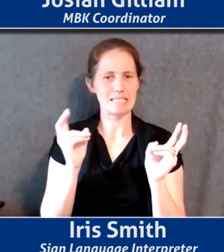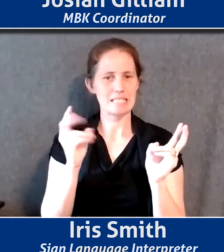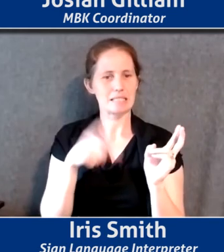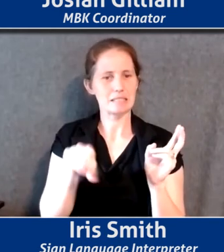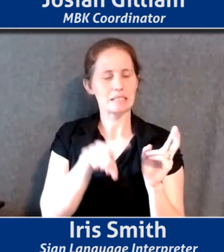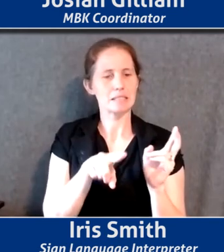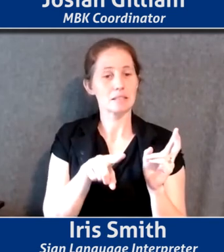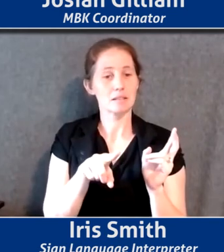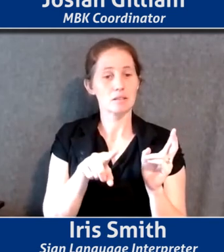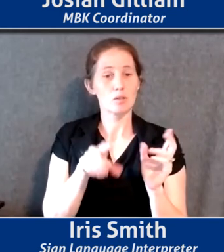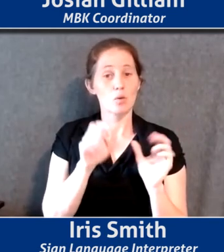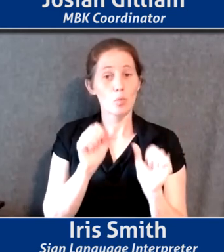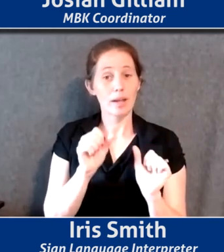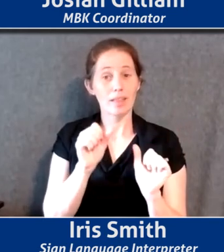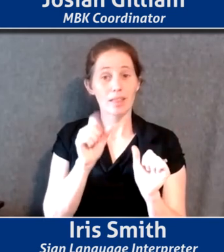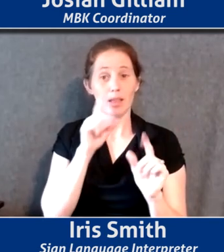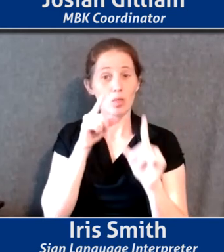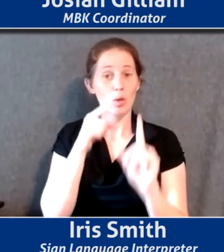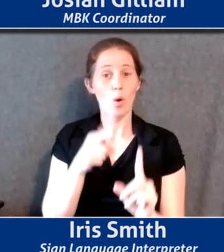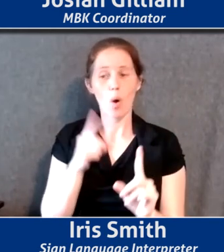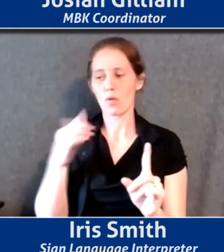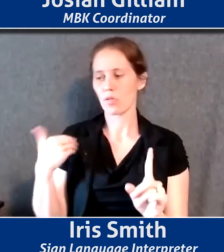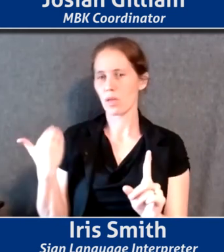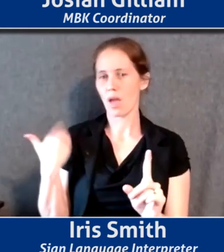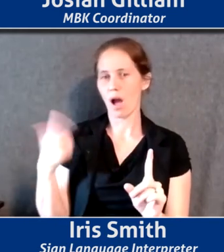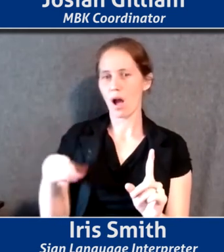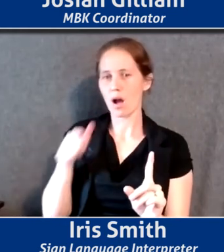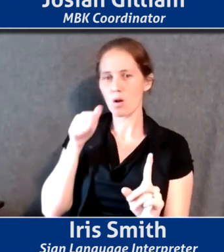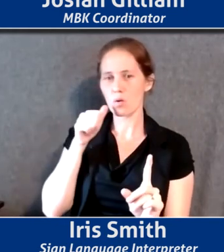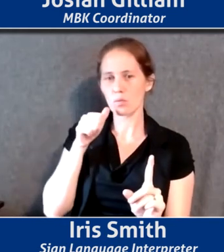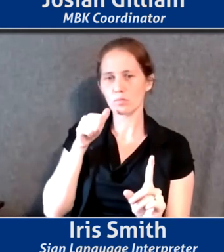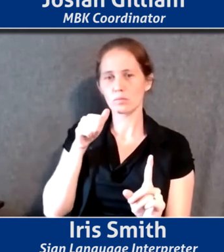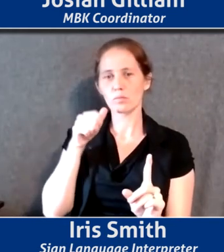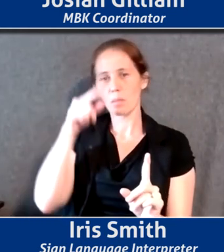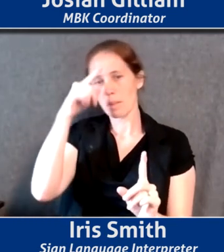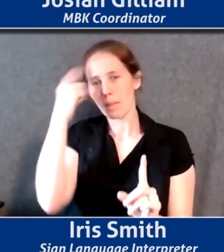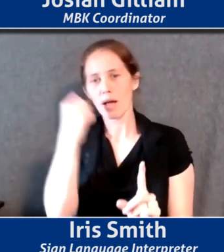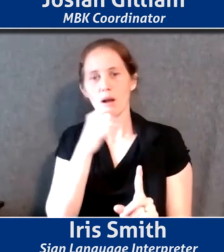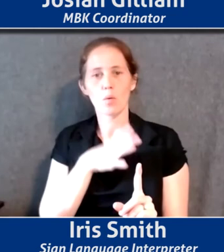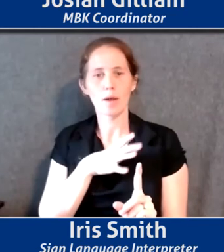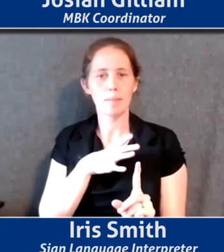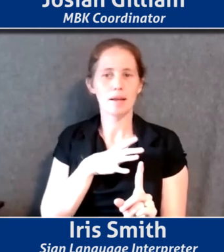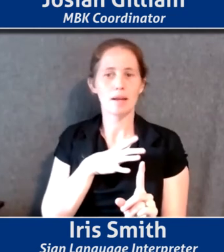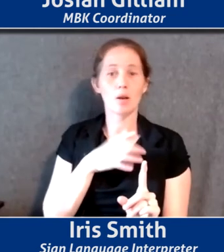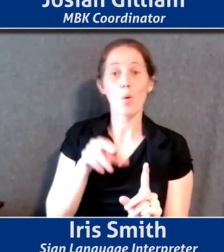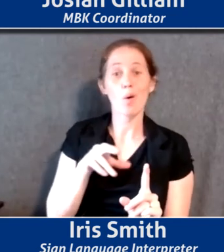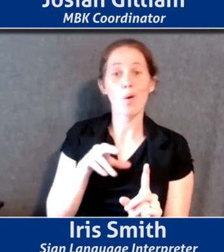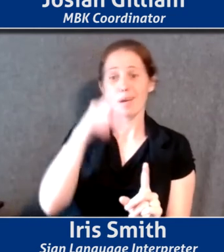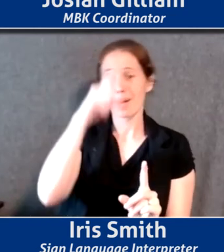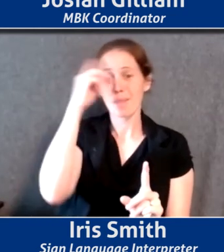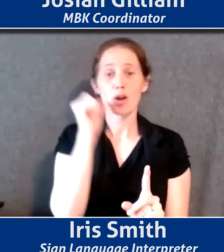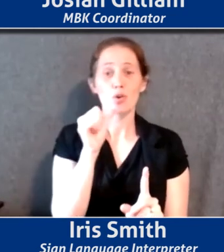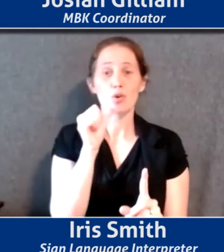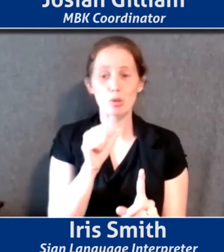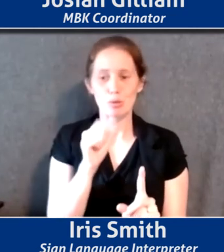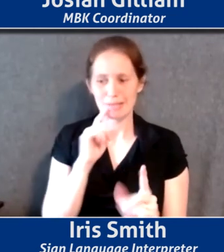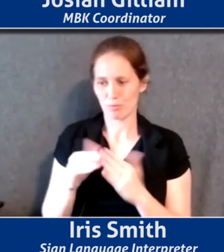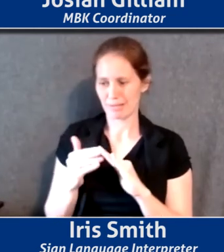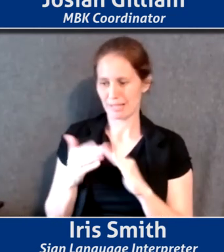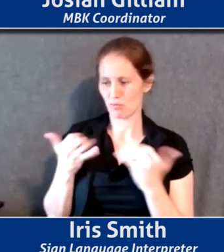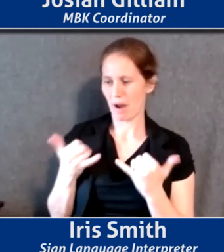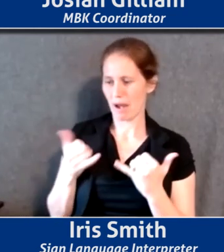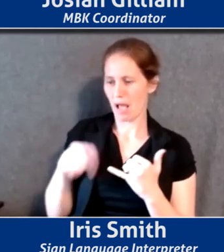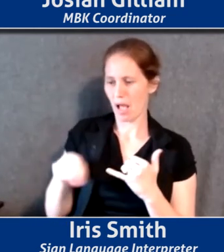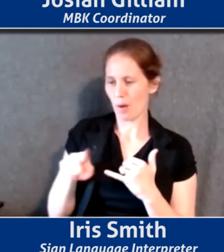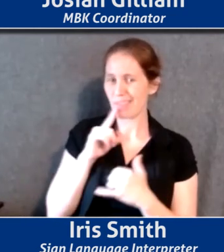uh, with an eye towards, you know, the young women of color, young black women, the young black girls that are in our city right now, that